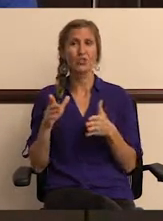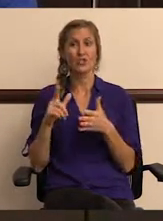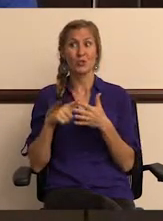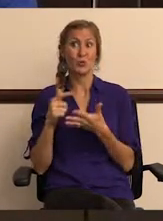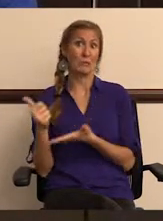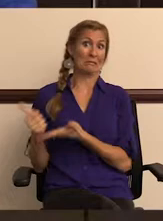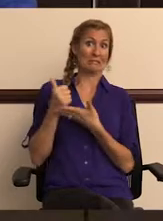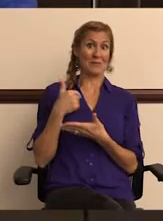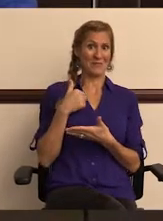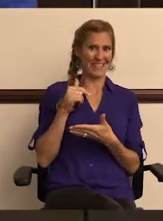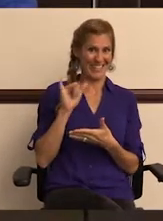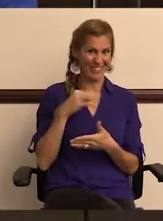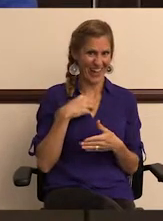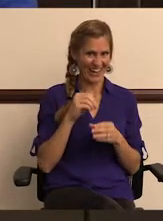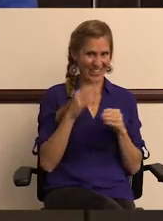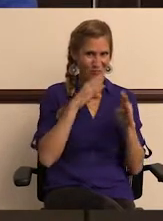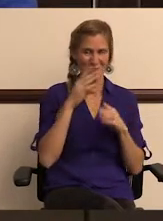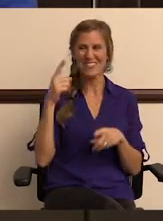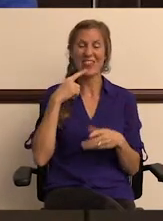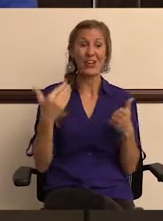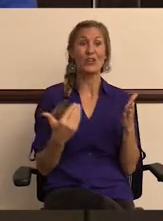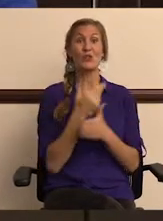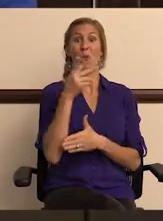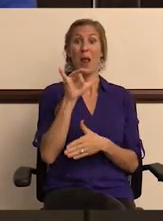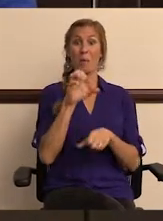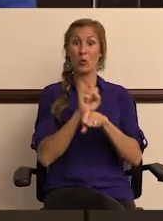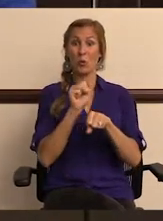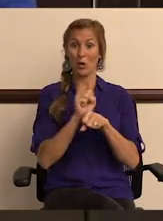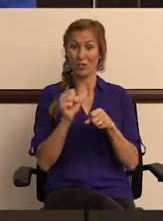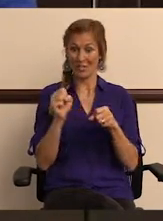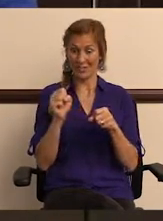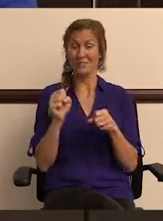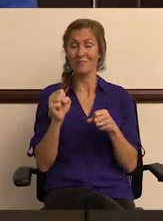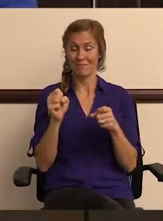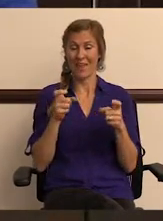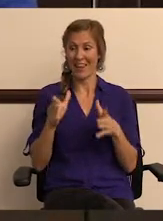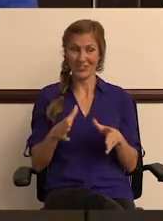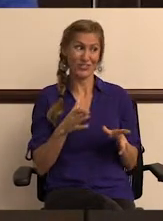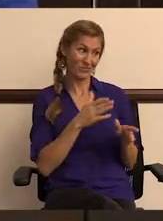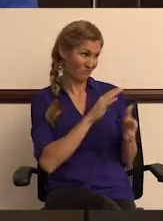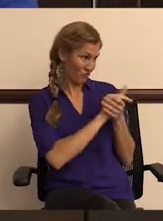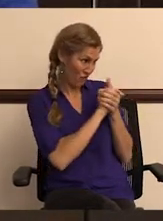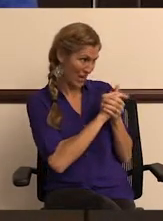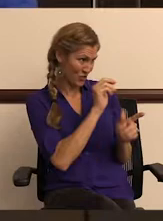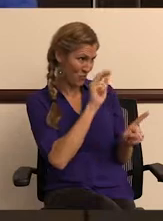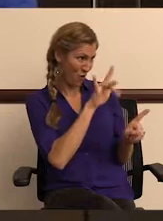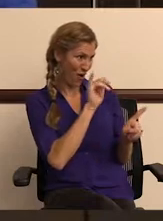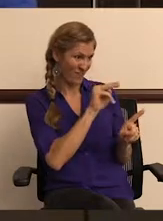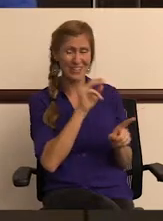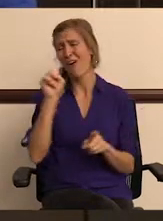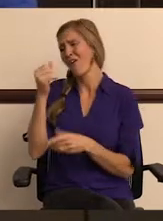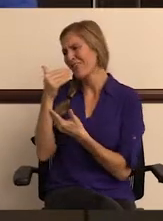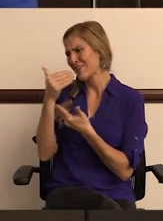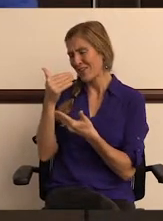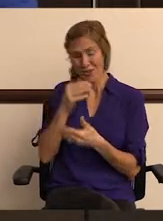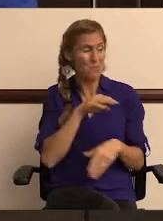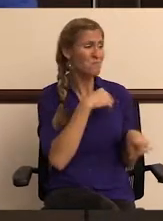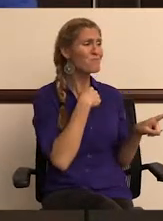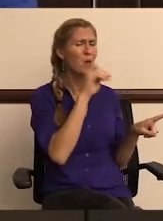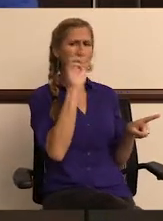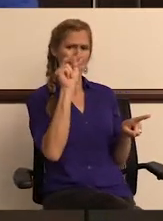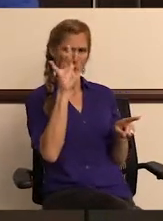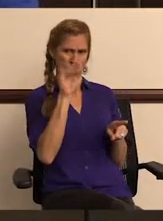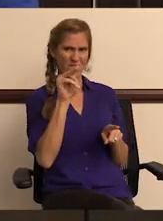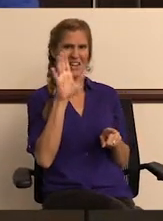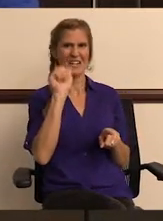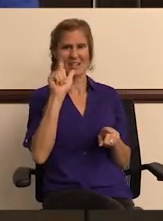with me to kind of bail me out whenever I get in trouble. The new Public Works Manager. Congratulations, Marvin. Thank you. So, Marvin, if you'll introduce yourself